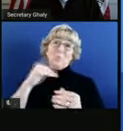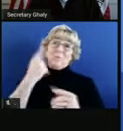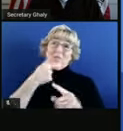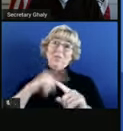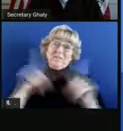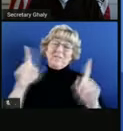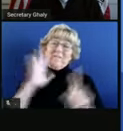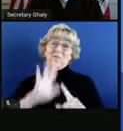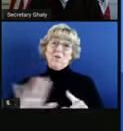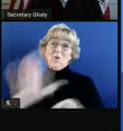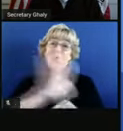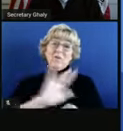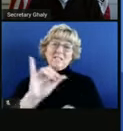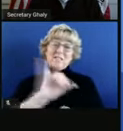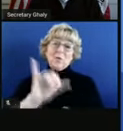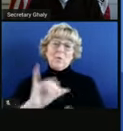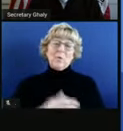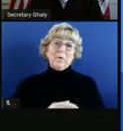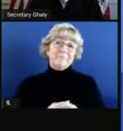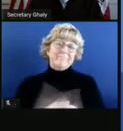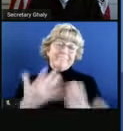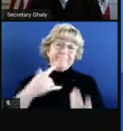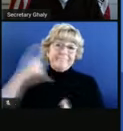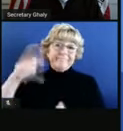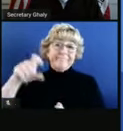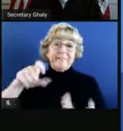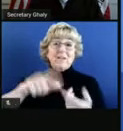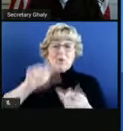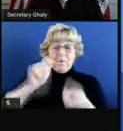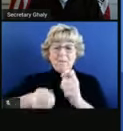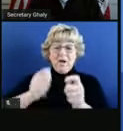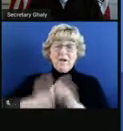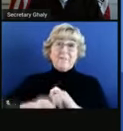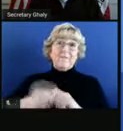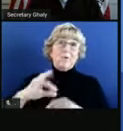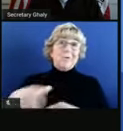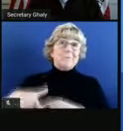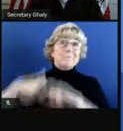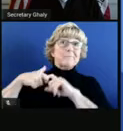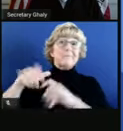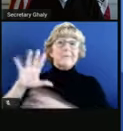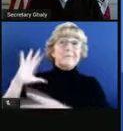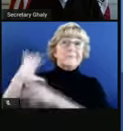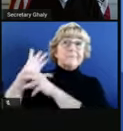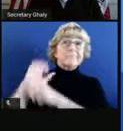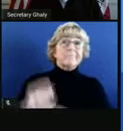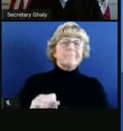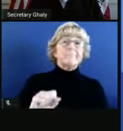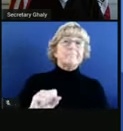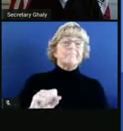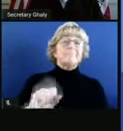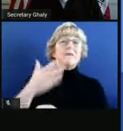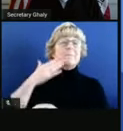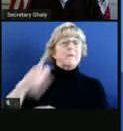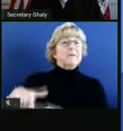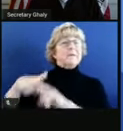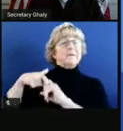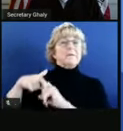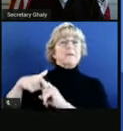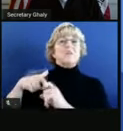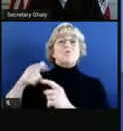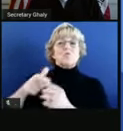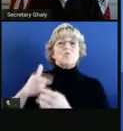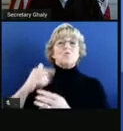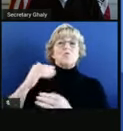you and yours as well. I think it's necessary to modify or pause our usual traditions to really stop the surge